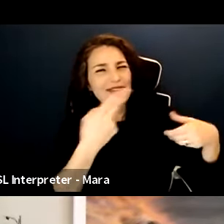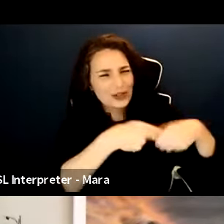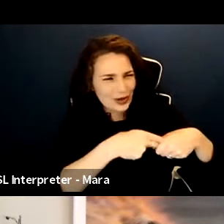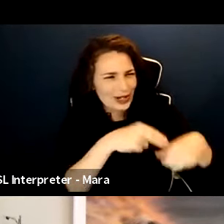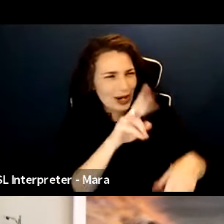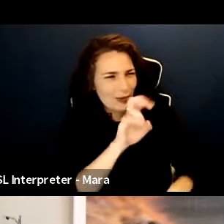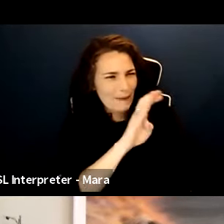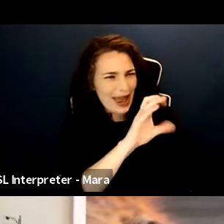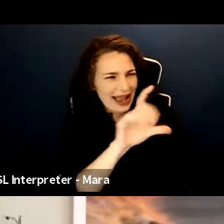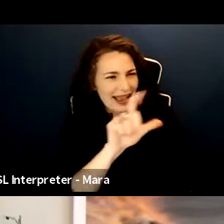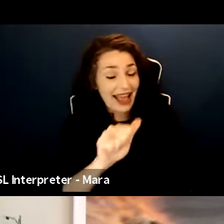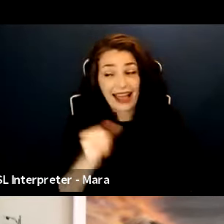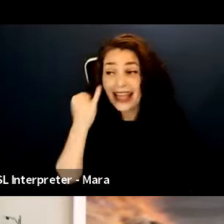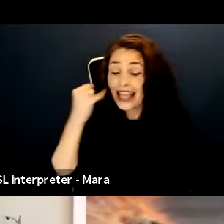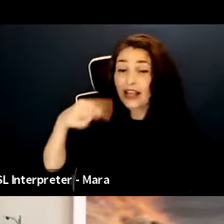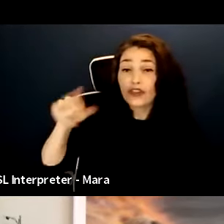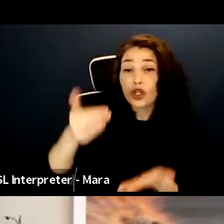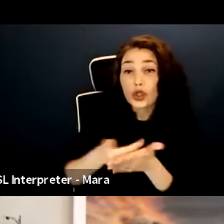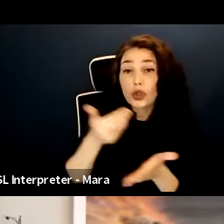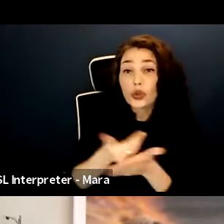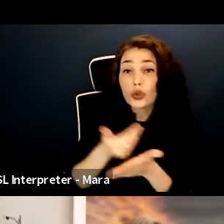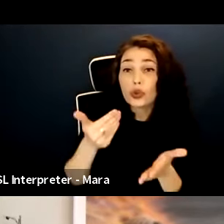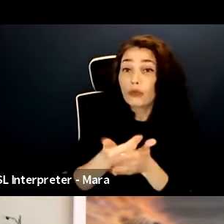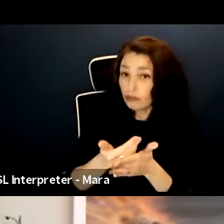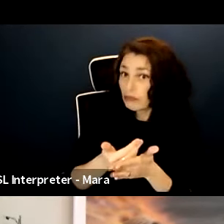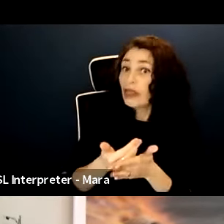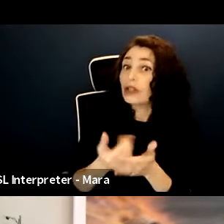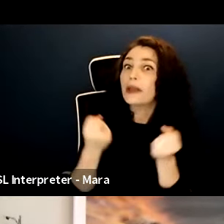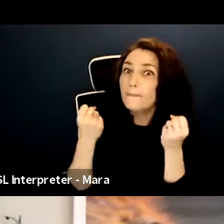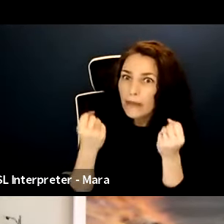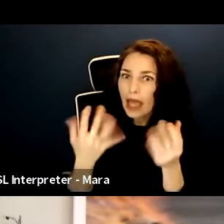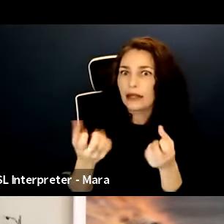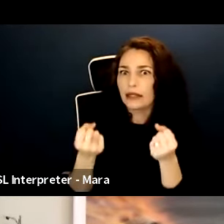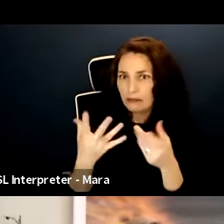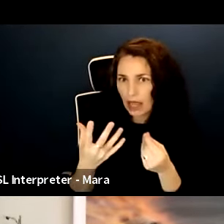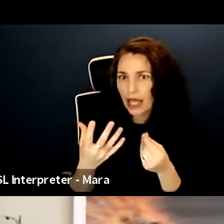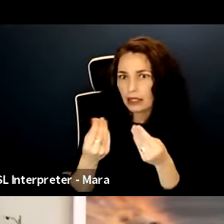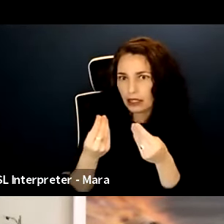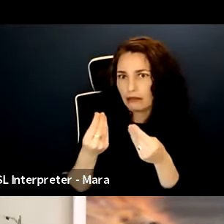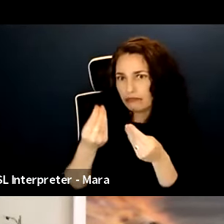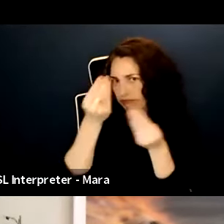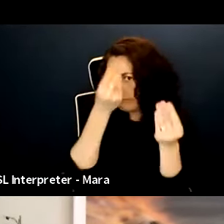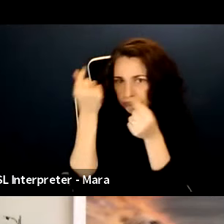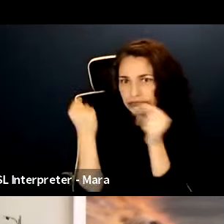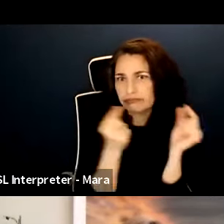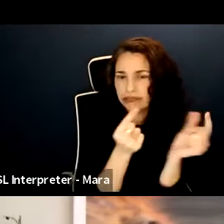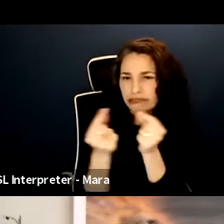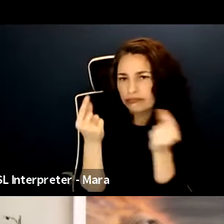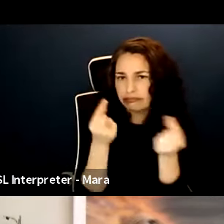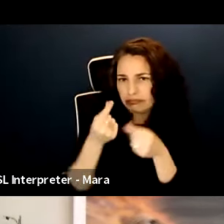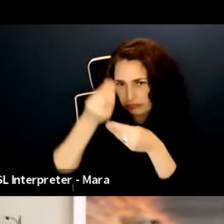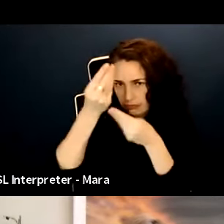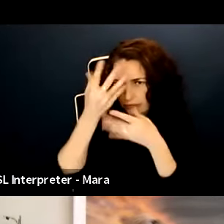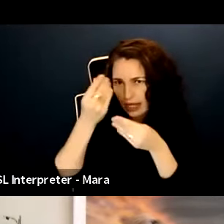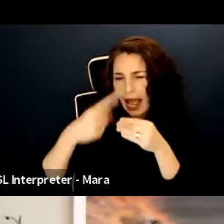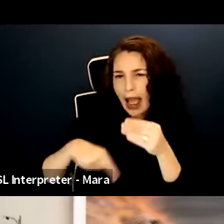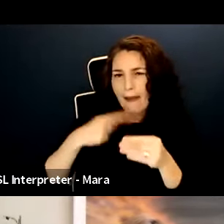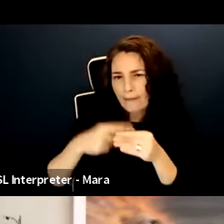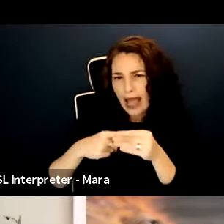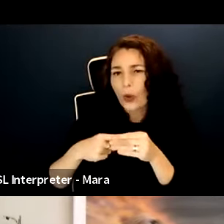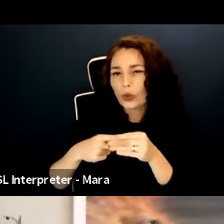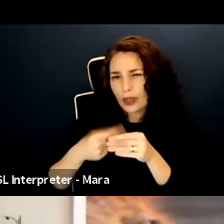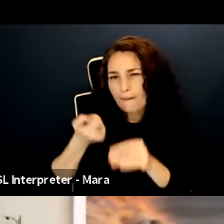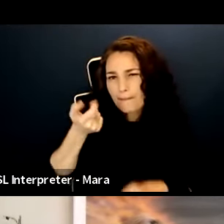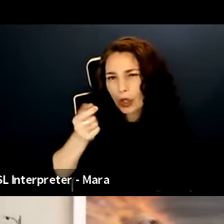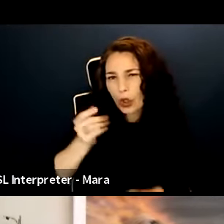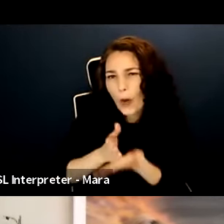new to learning about this, there's been lots and lots, as Rebecca said, buzz about our new micro budget and SPA agreements. The micro